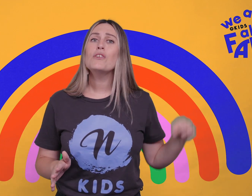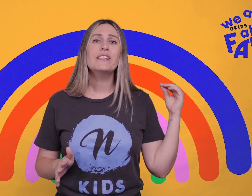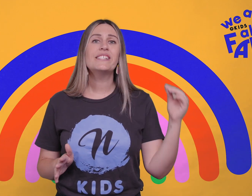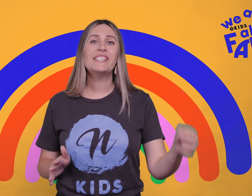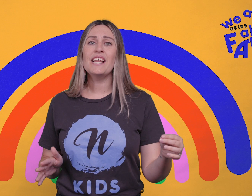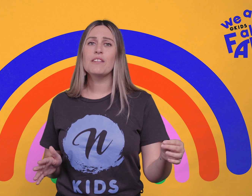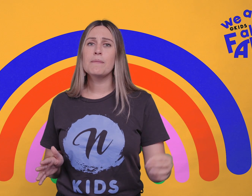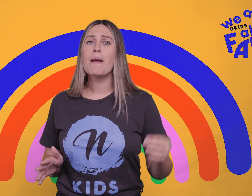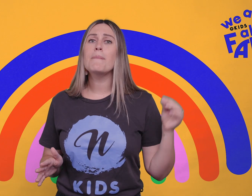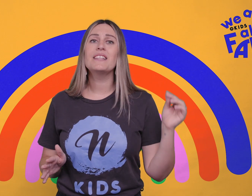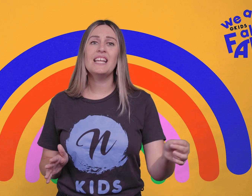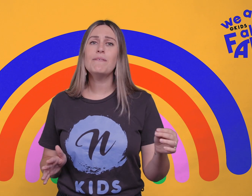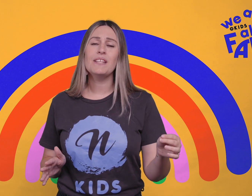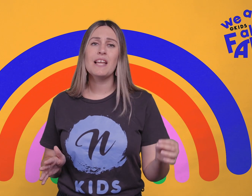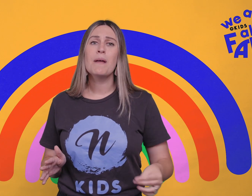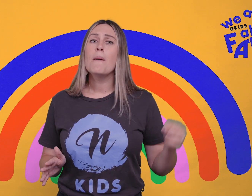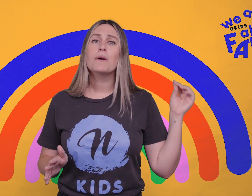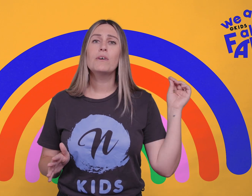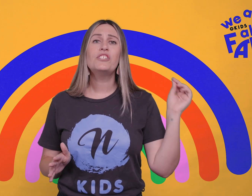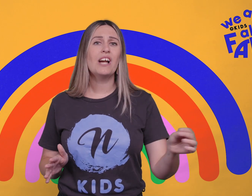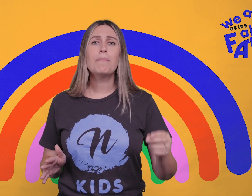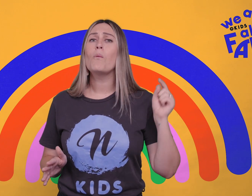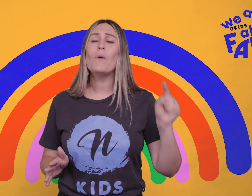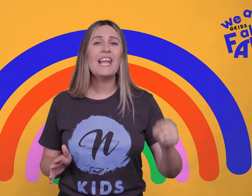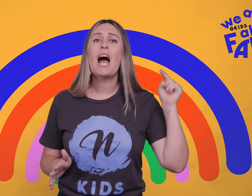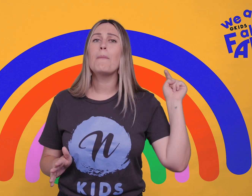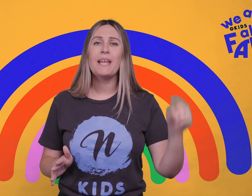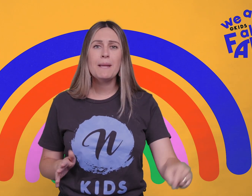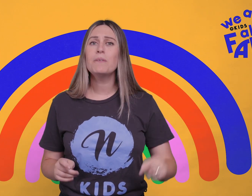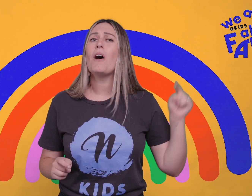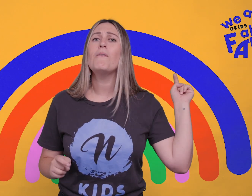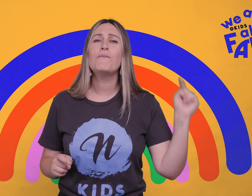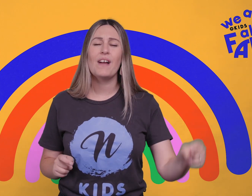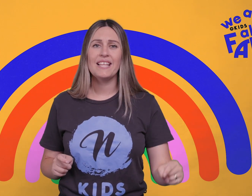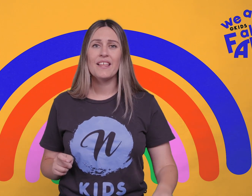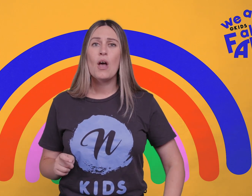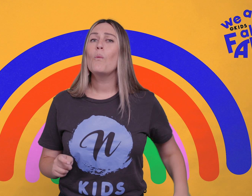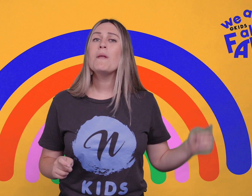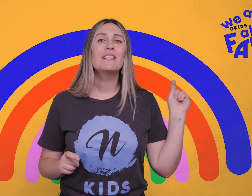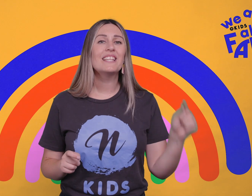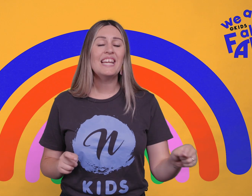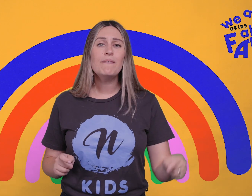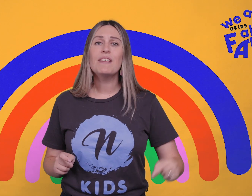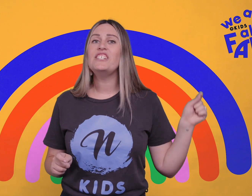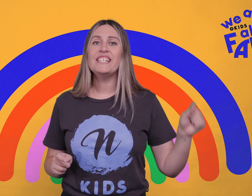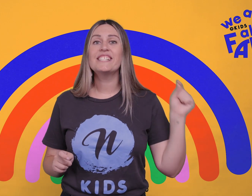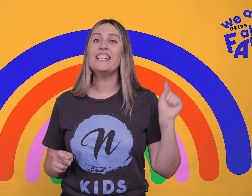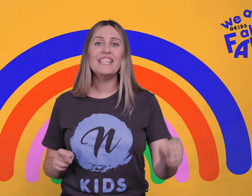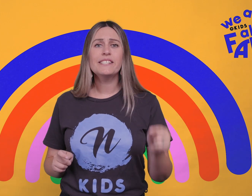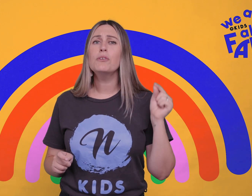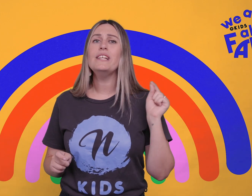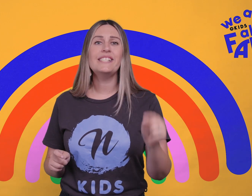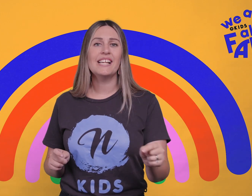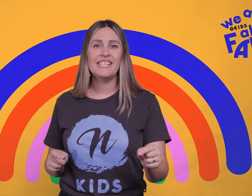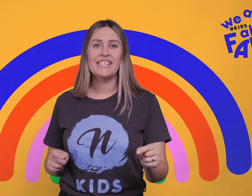them. can stand on them and believe in them because jump, we are people of faith. We believe that Jesus